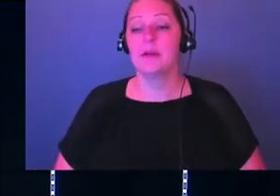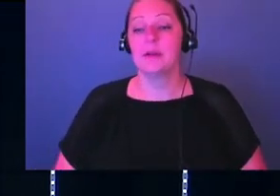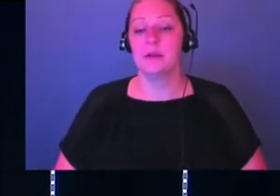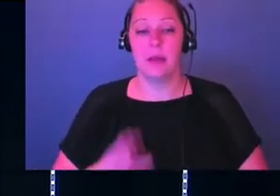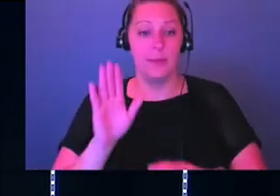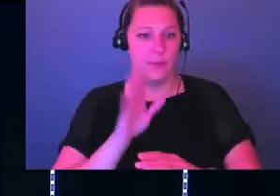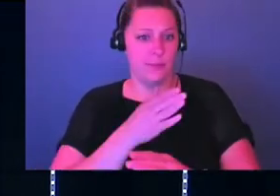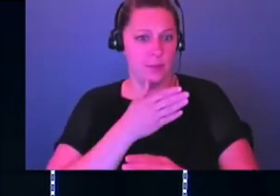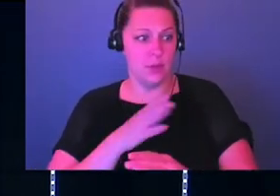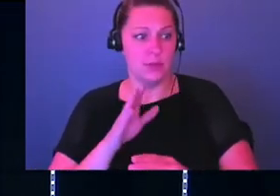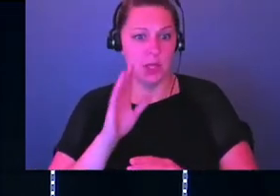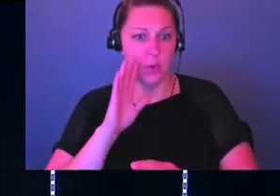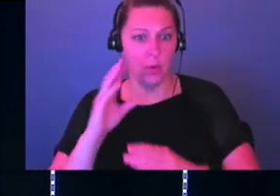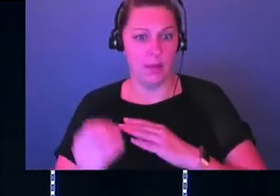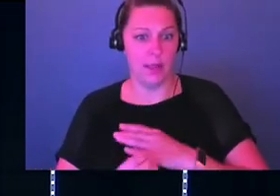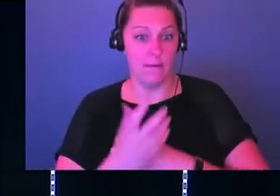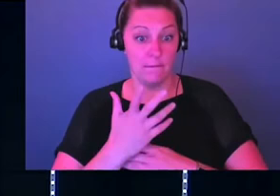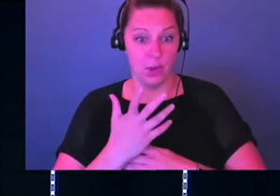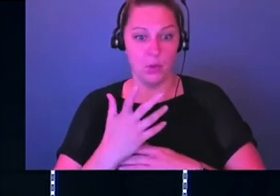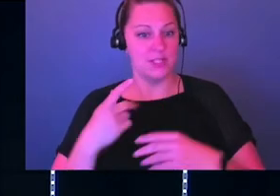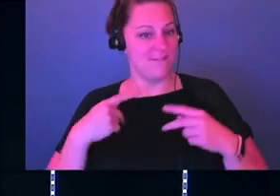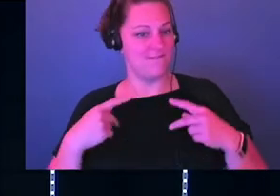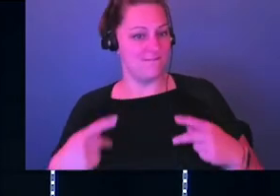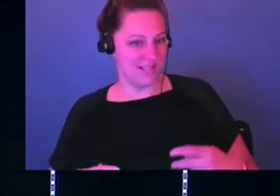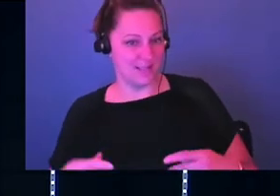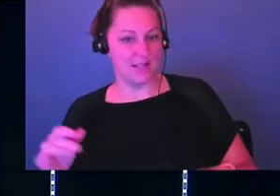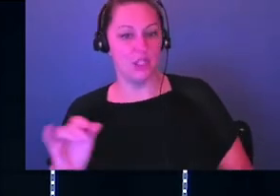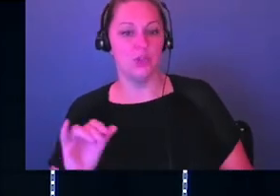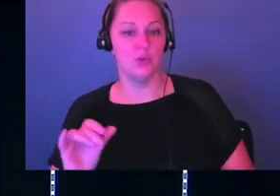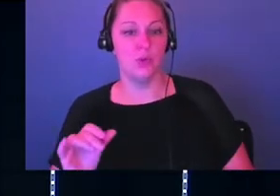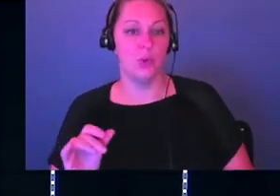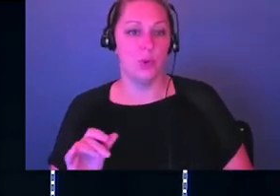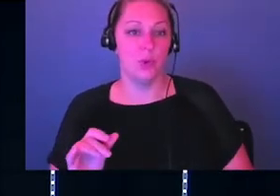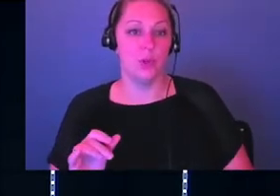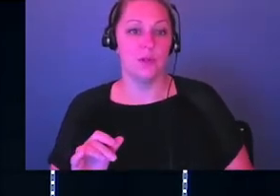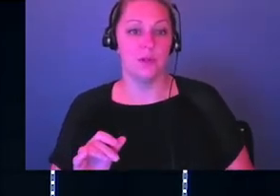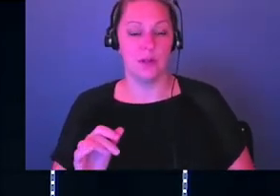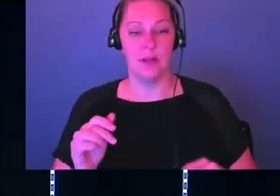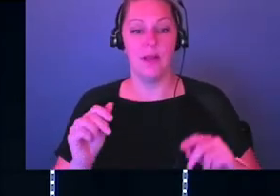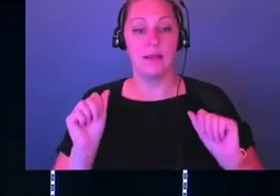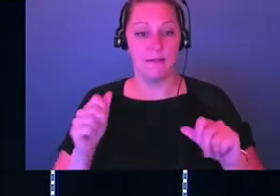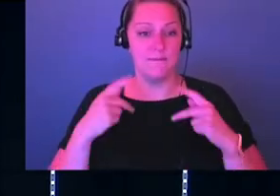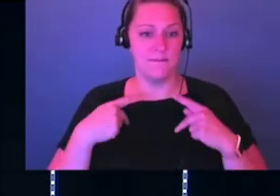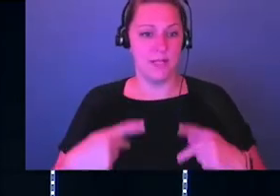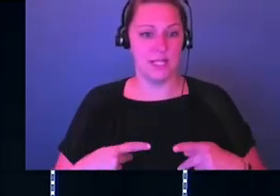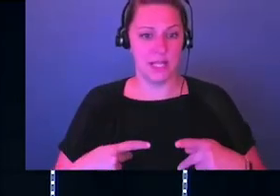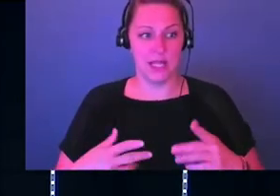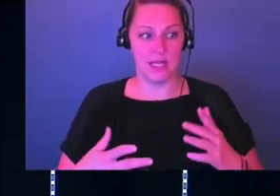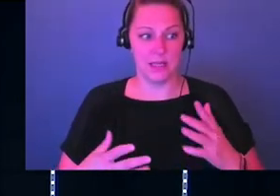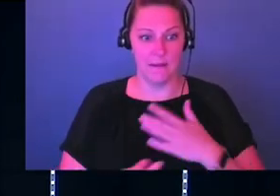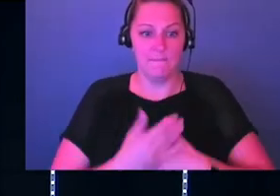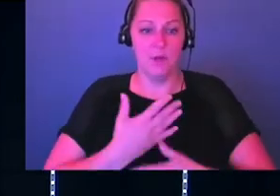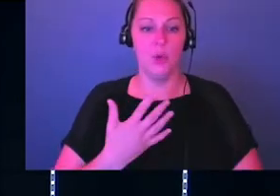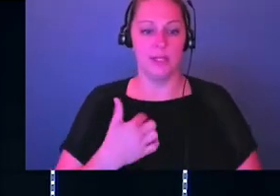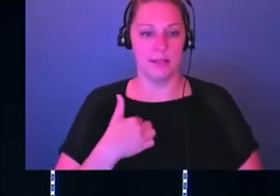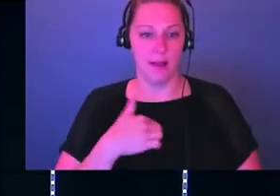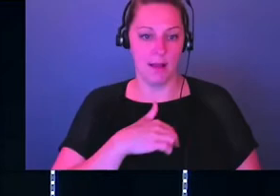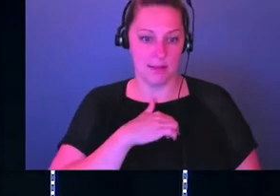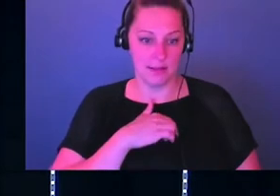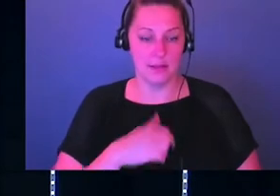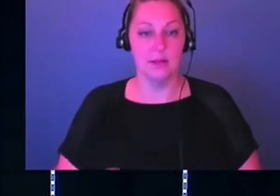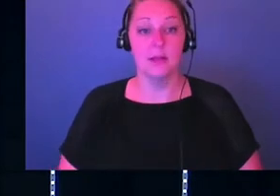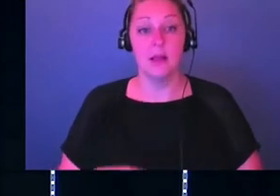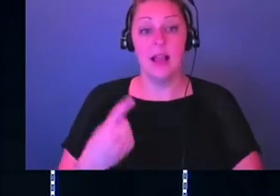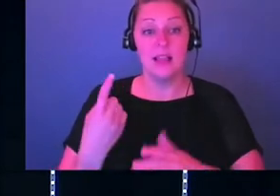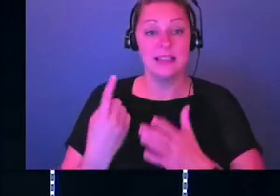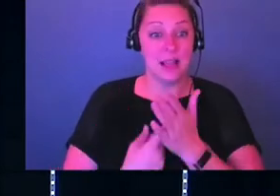music is influential physically, okay? It's influential in a few ways. And one way is physically, okay? Here's what I mean by that. It's like sometimes you just